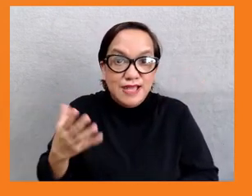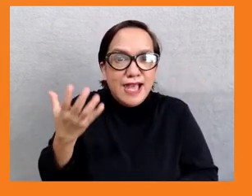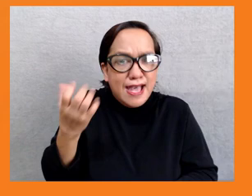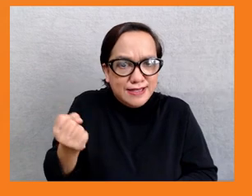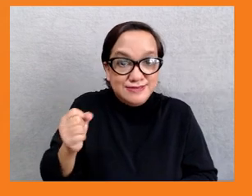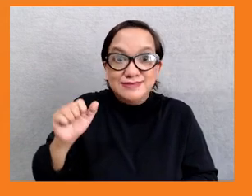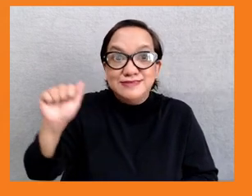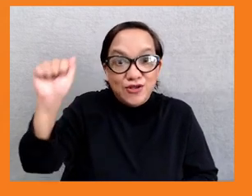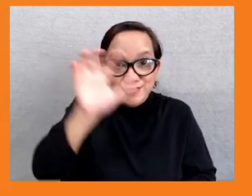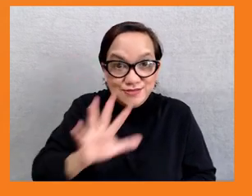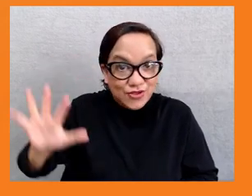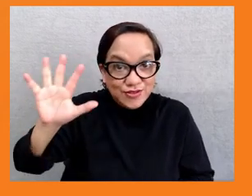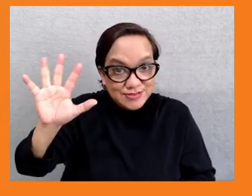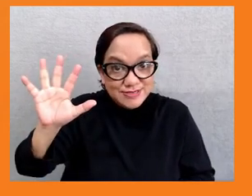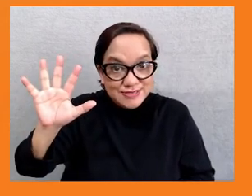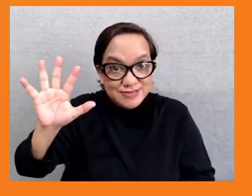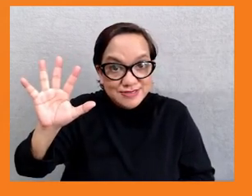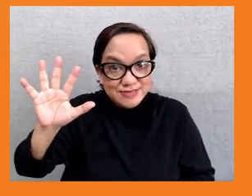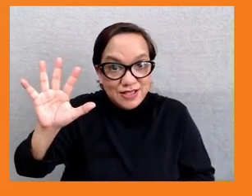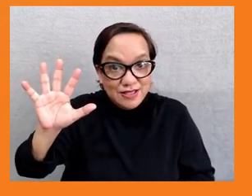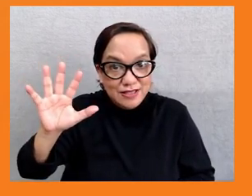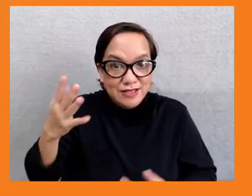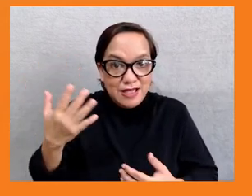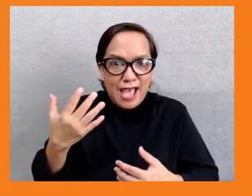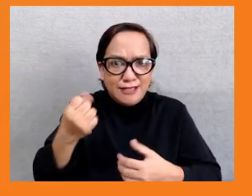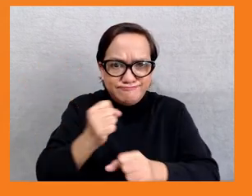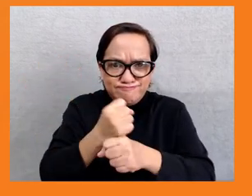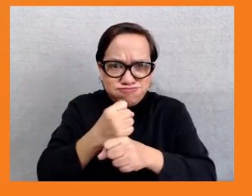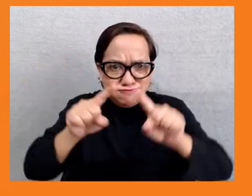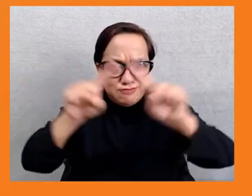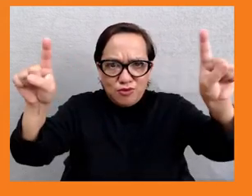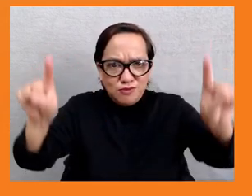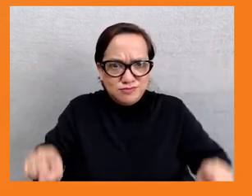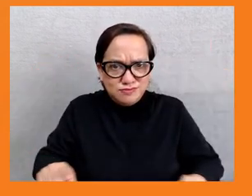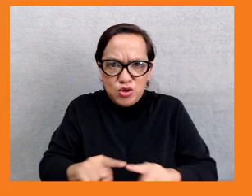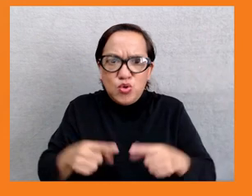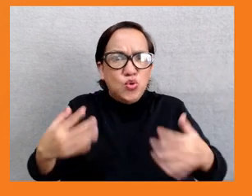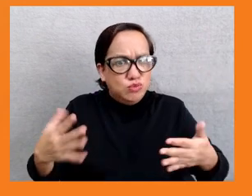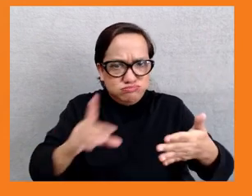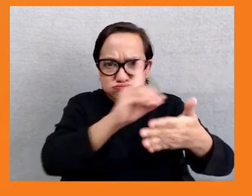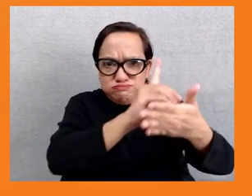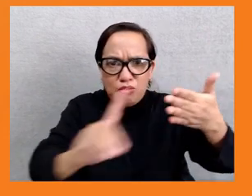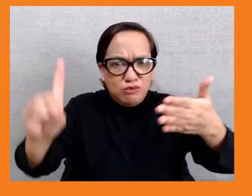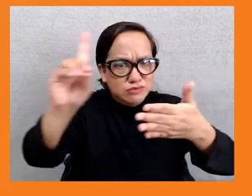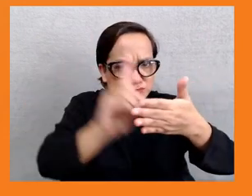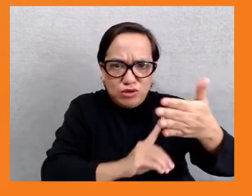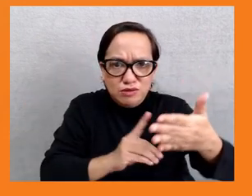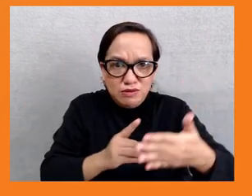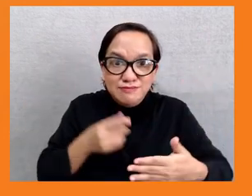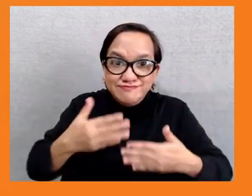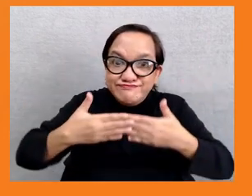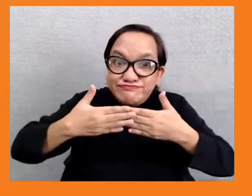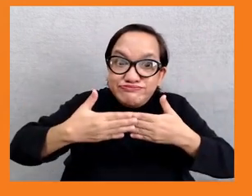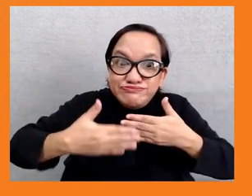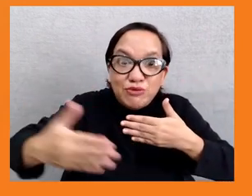Asia's Extreme Inequalities Building Back Fairer After COVID-19. It lays out a comprehensive plan of